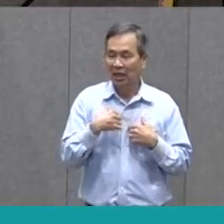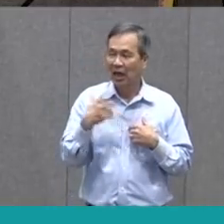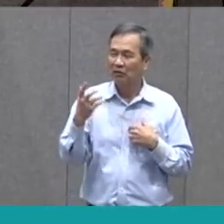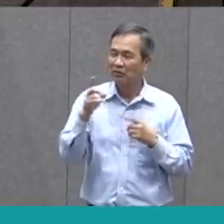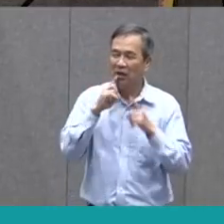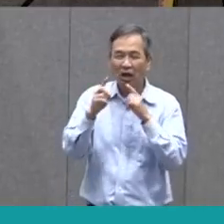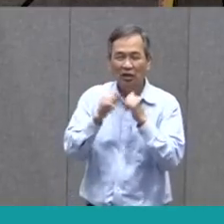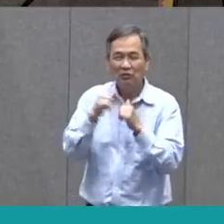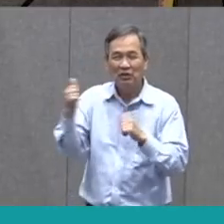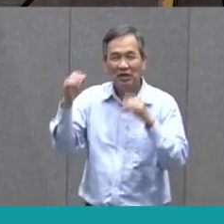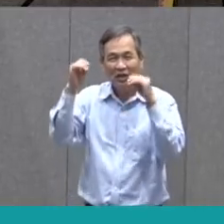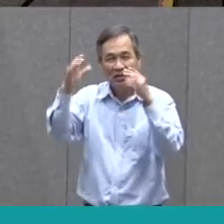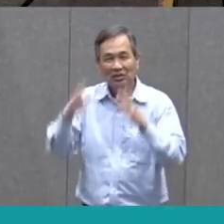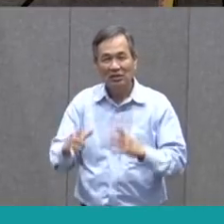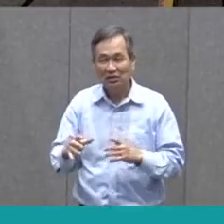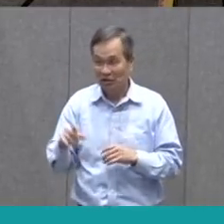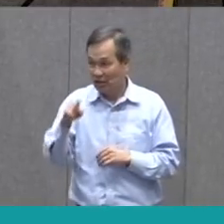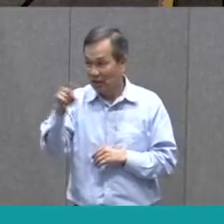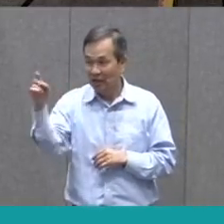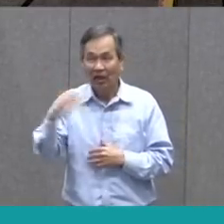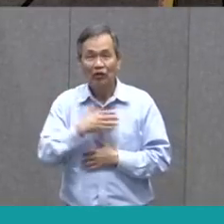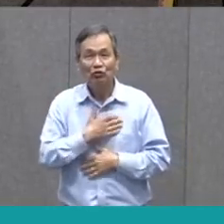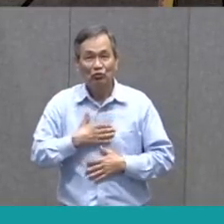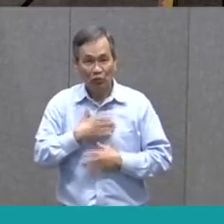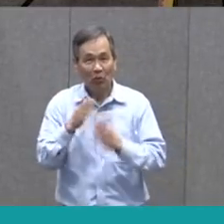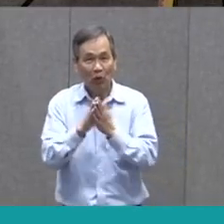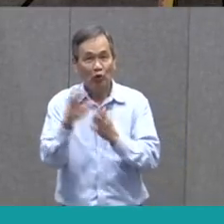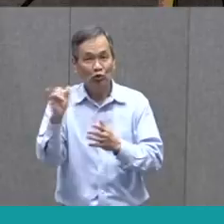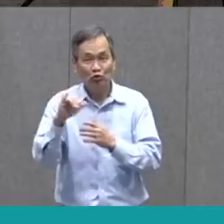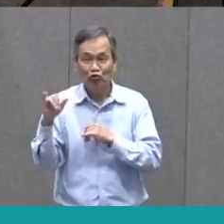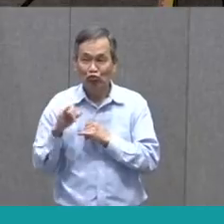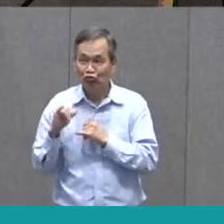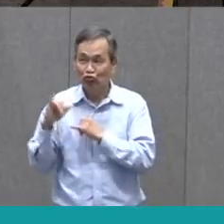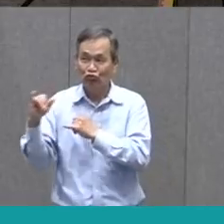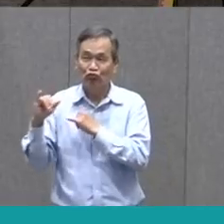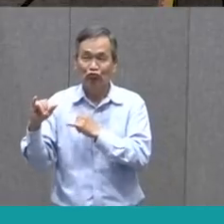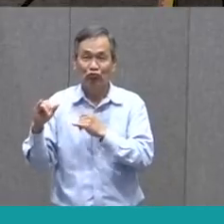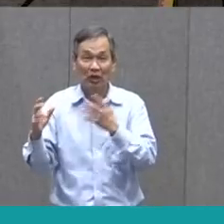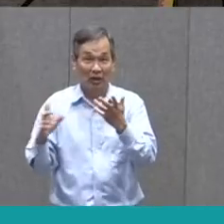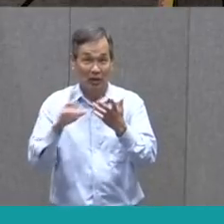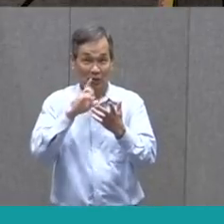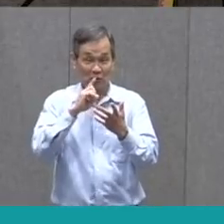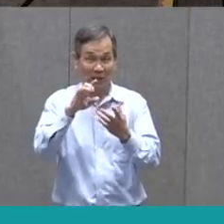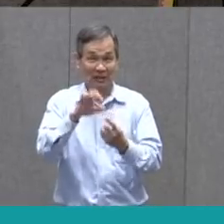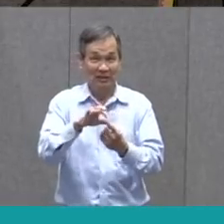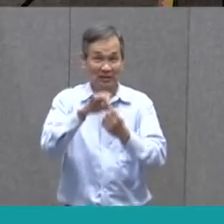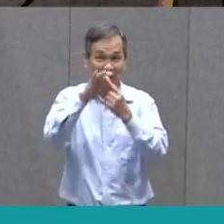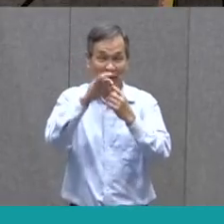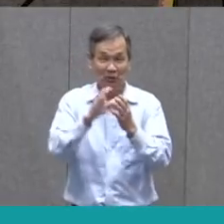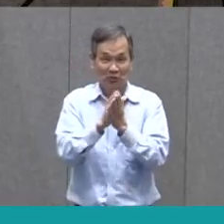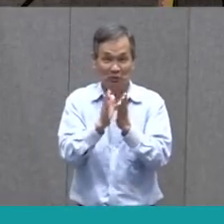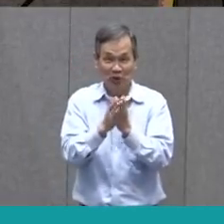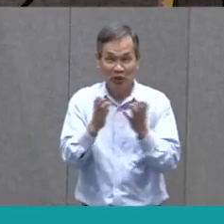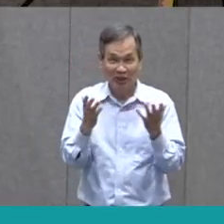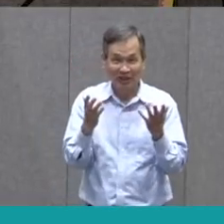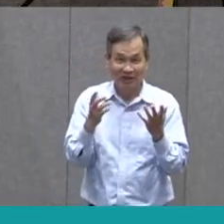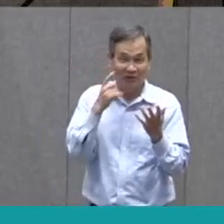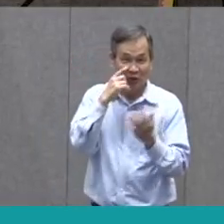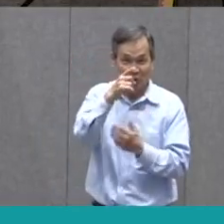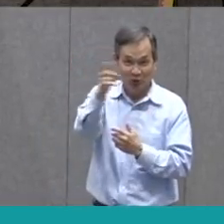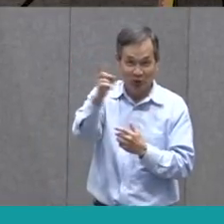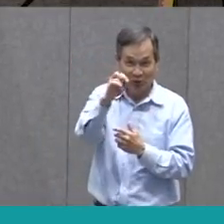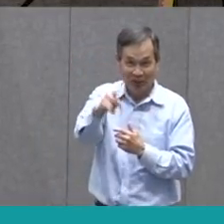talking about this, this is actually one of their favorite books too. So it is really special that I get to share this with you today.